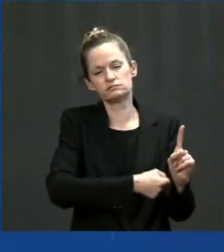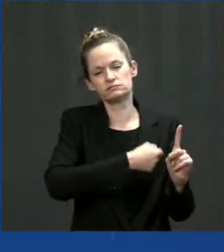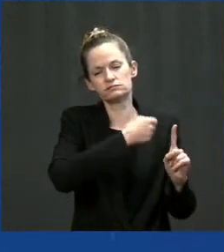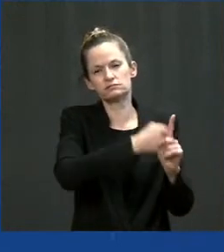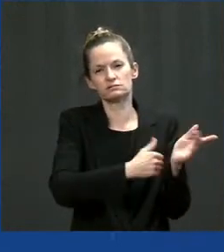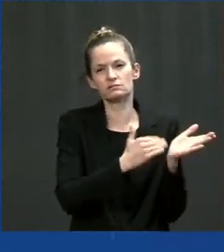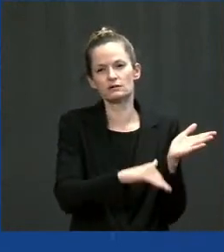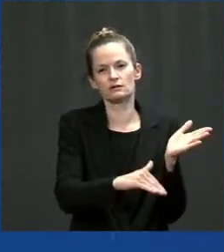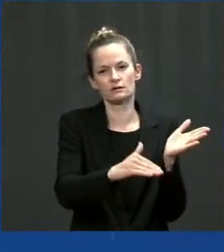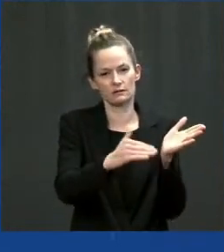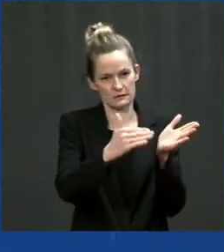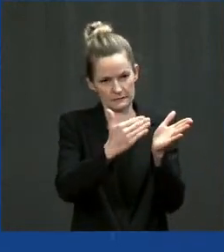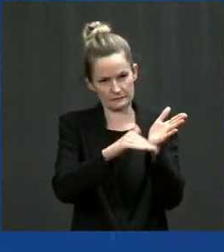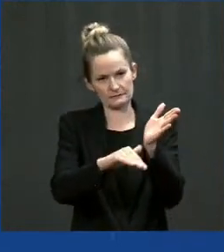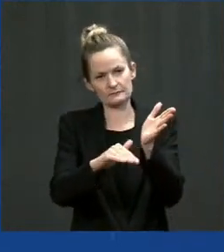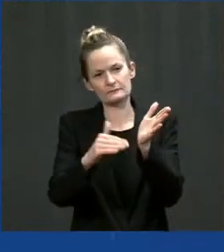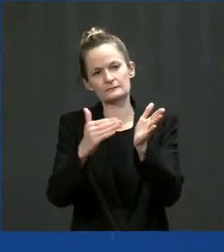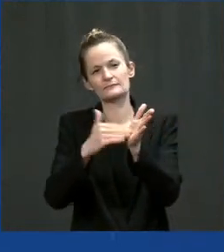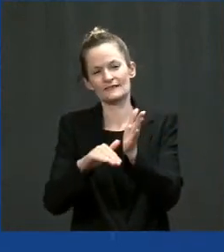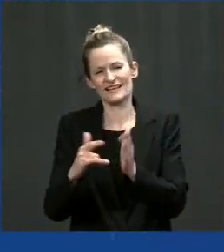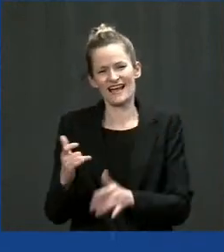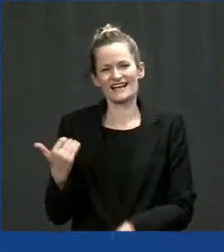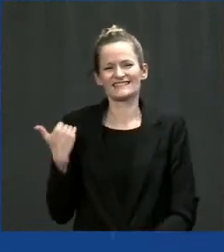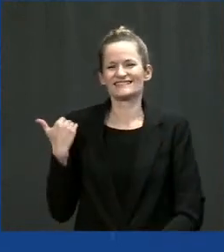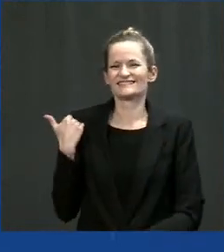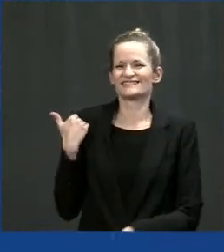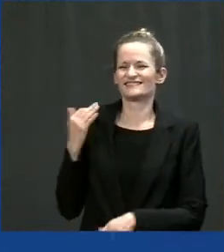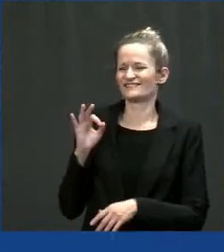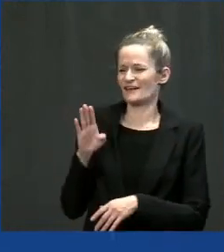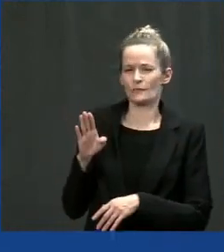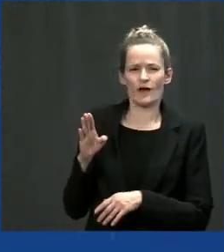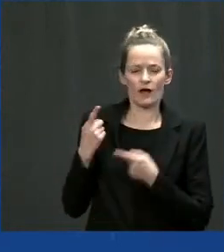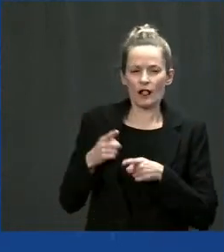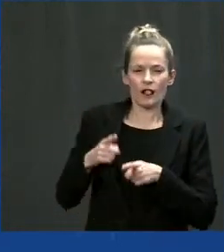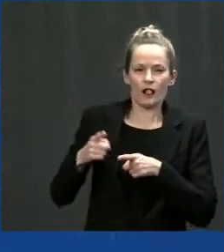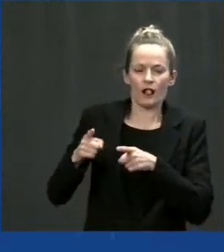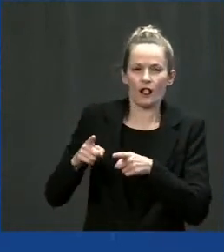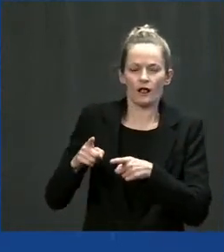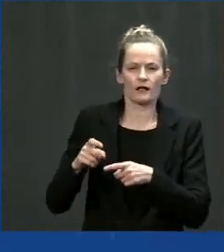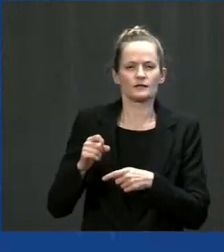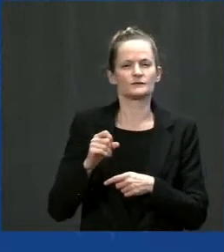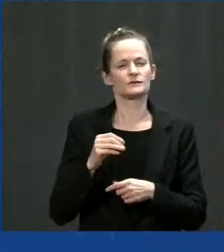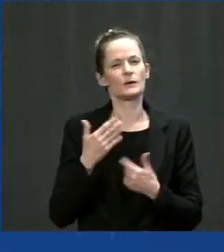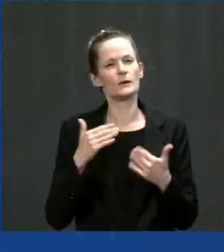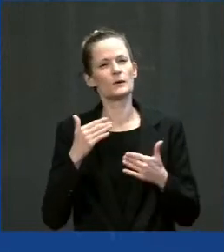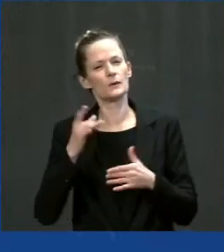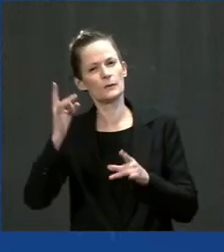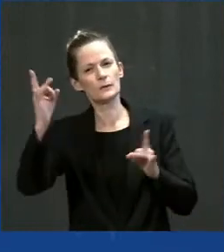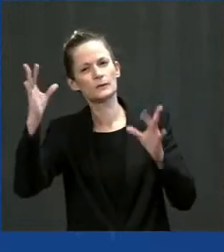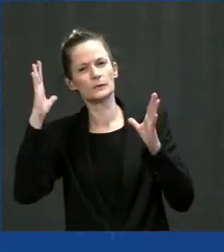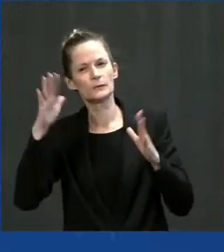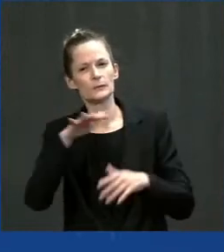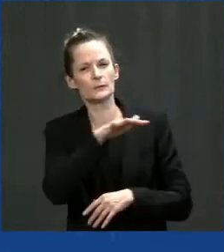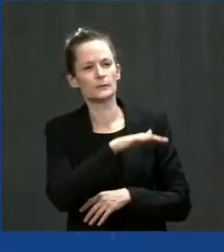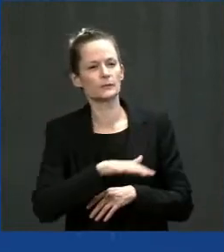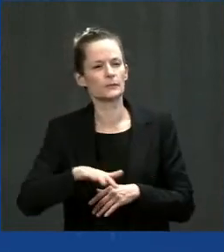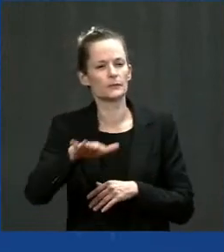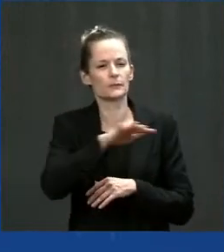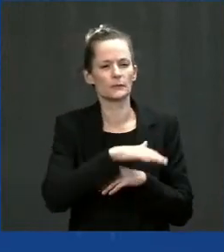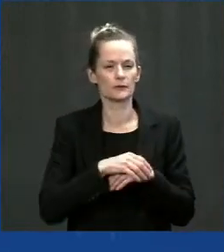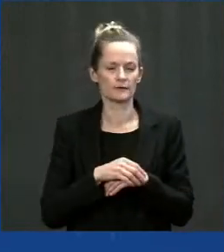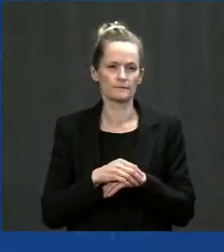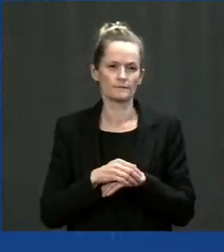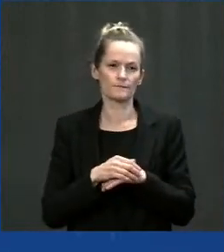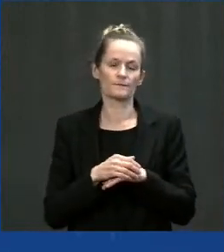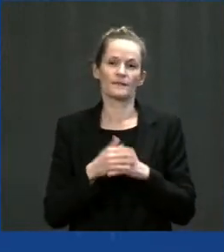most recently in February. Because we have experienced hotter, hotter summers, colder winters and more